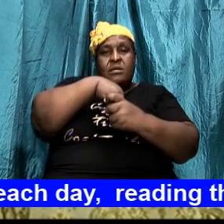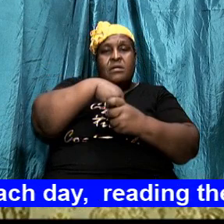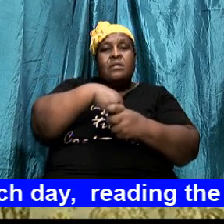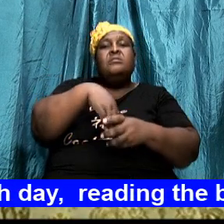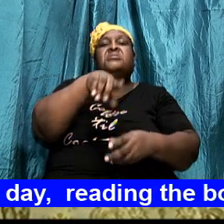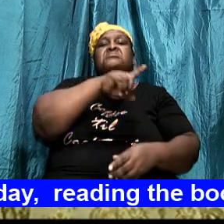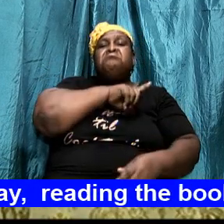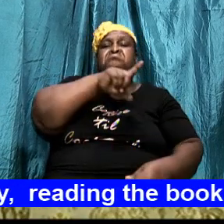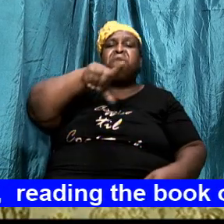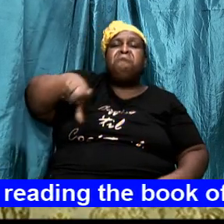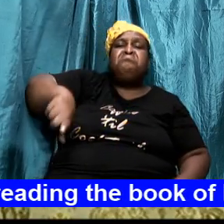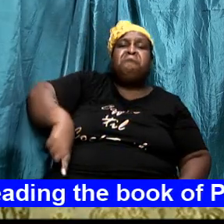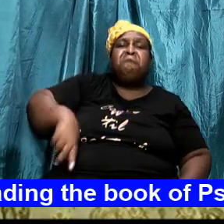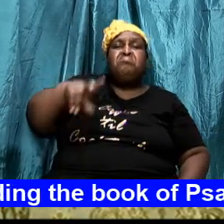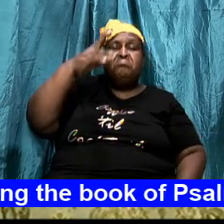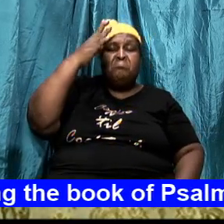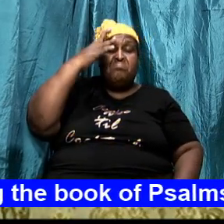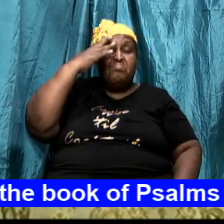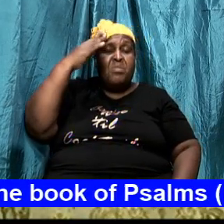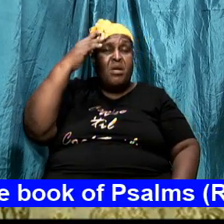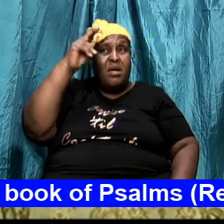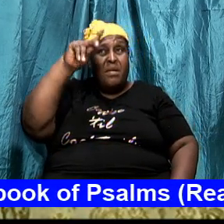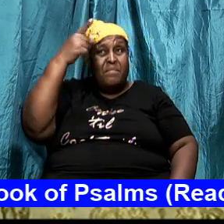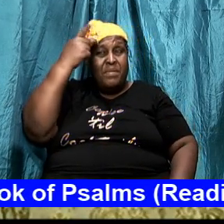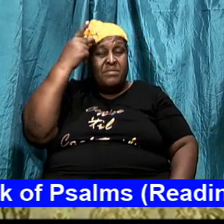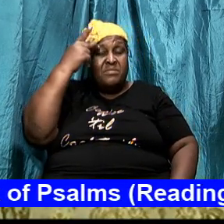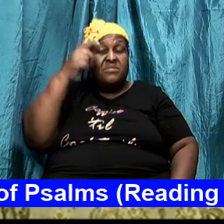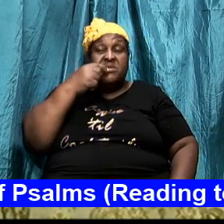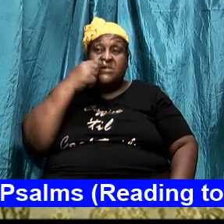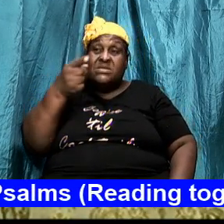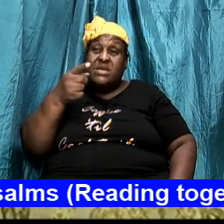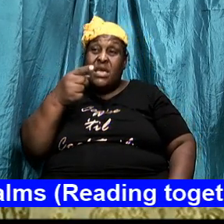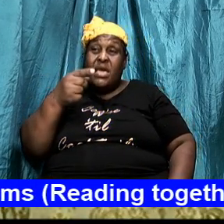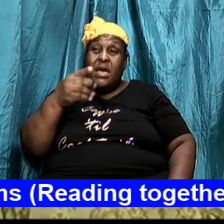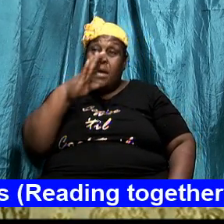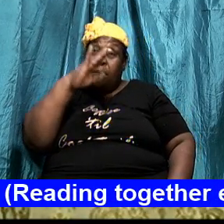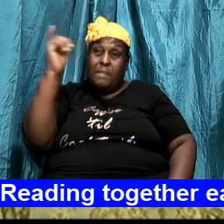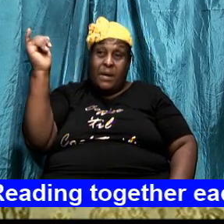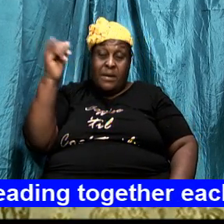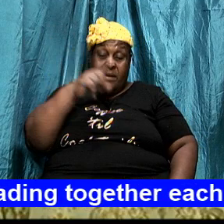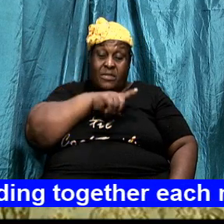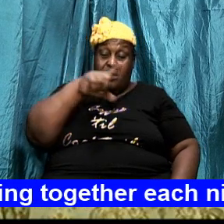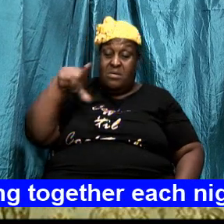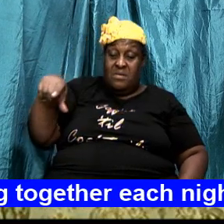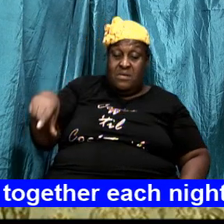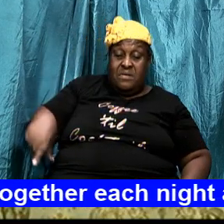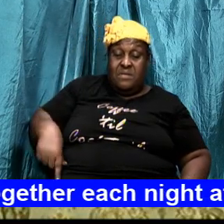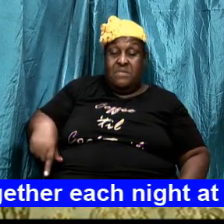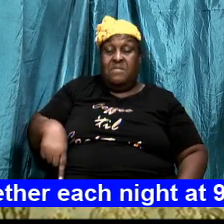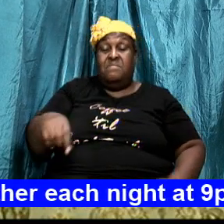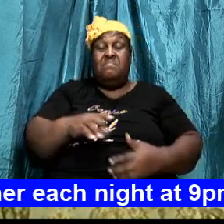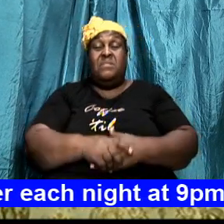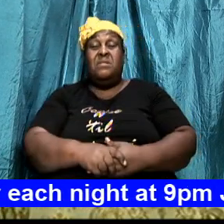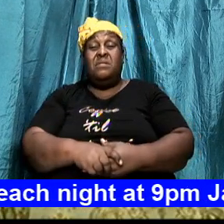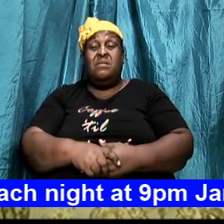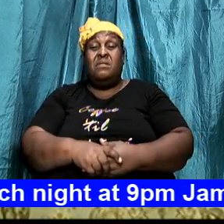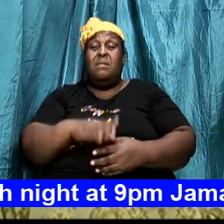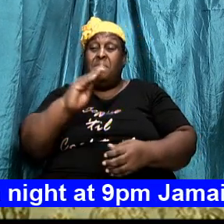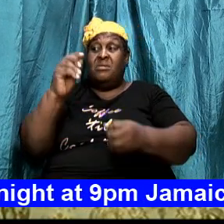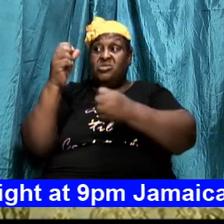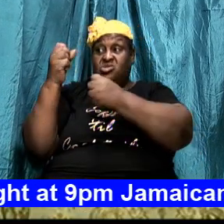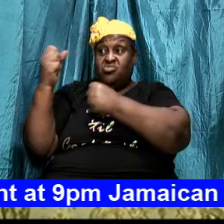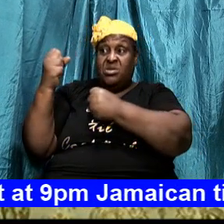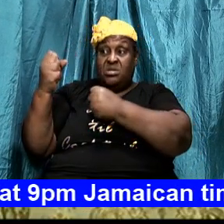The apostle could have said by the Lord, be strengthened by the Lord. He could have said be strengthened